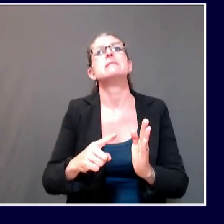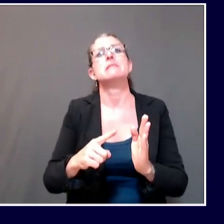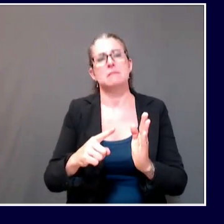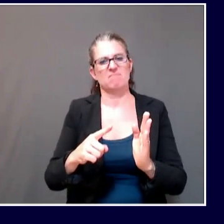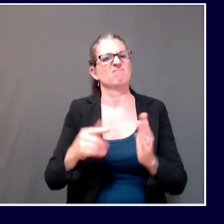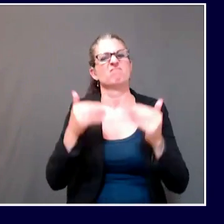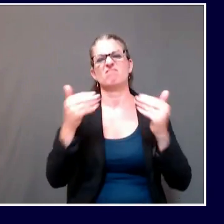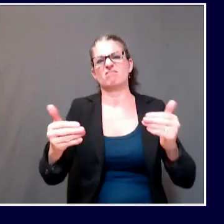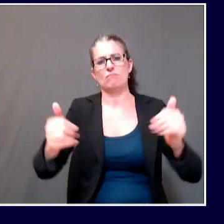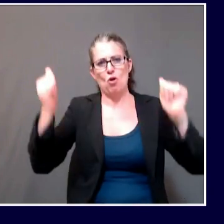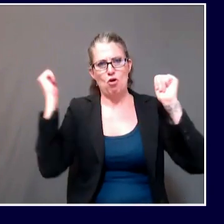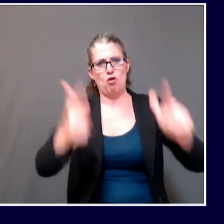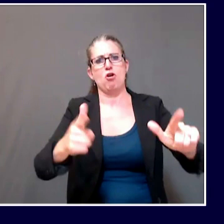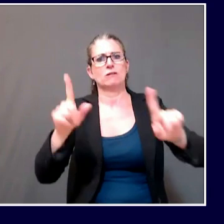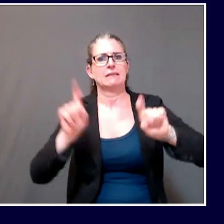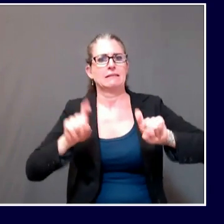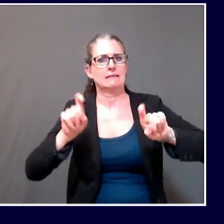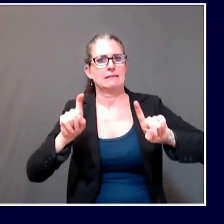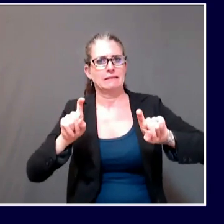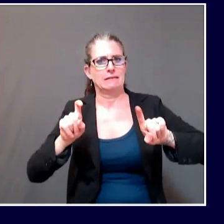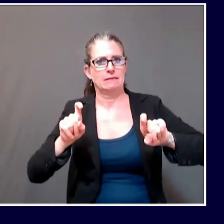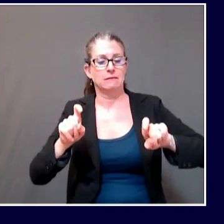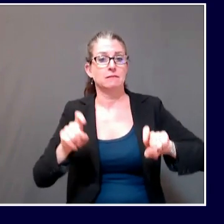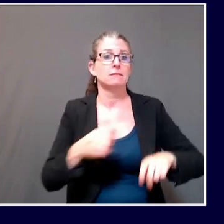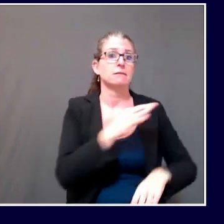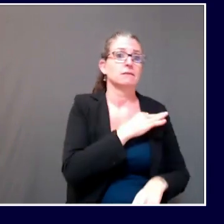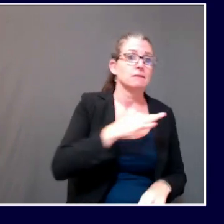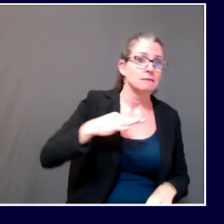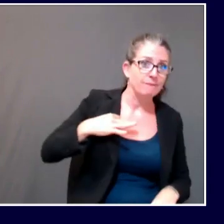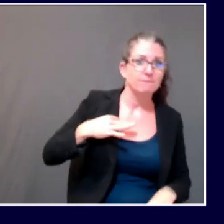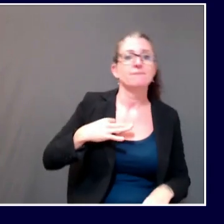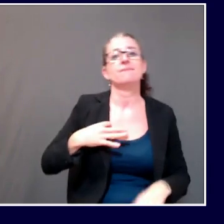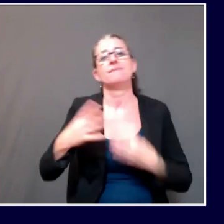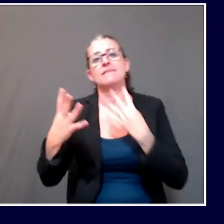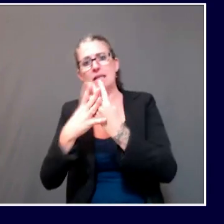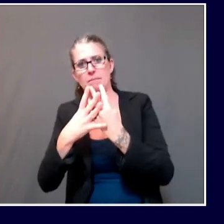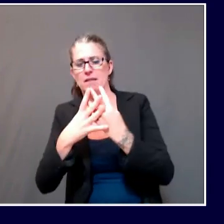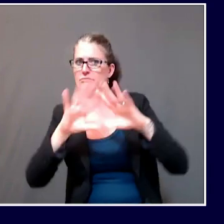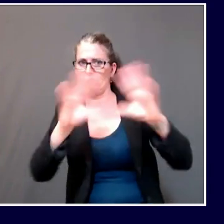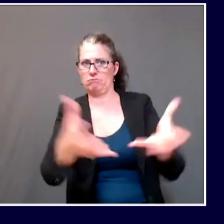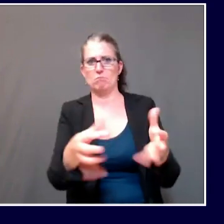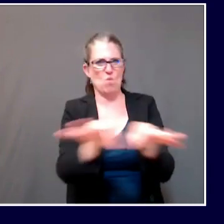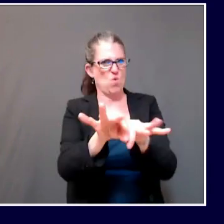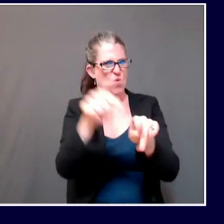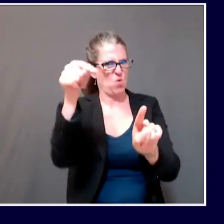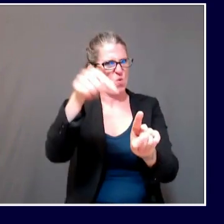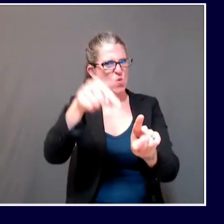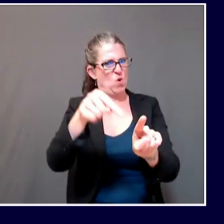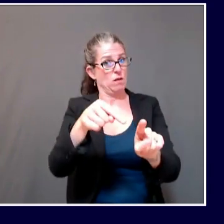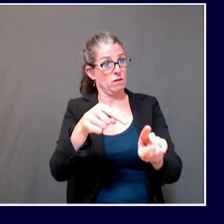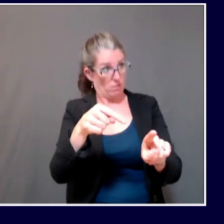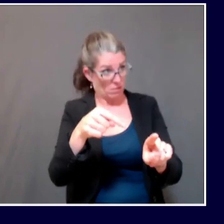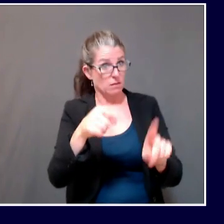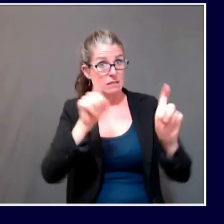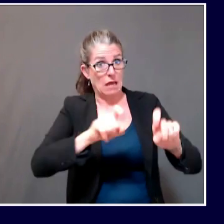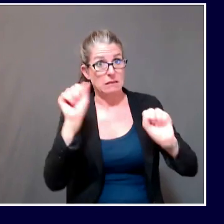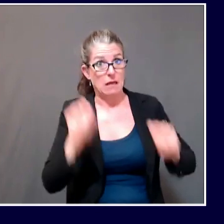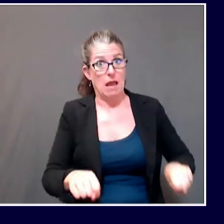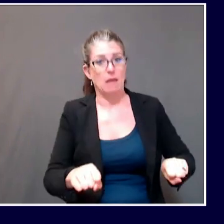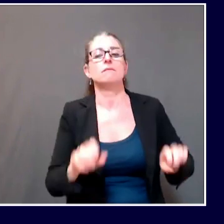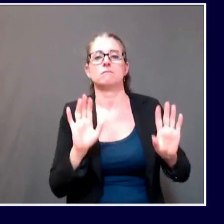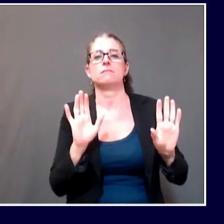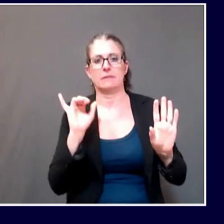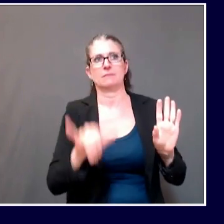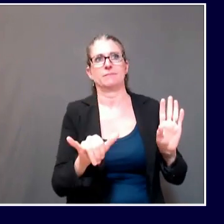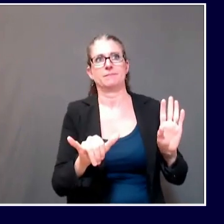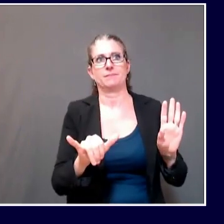among inmates as well as employees is so critical. Our public health emergency preparedness team, the FEP team, has already